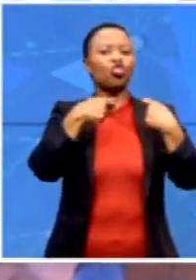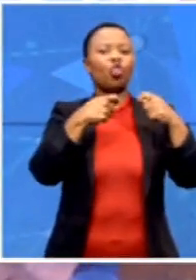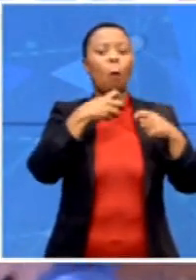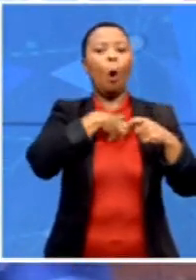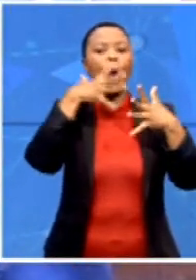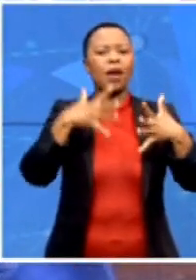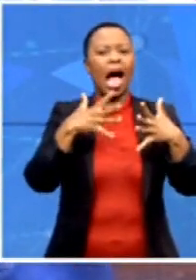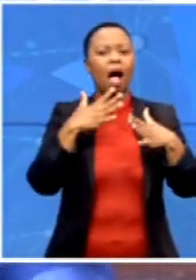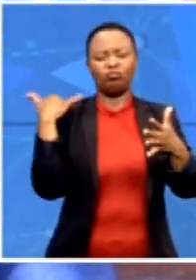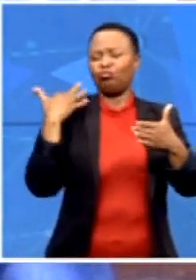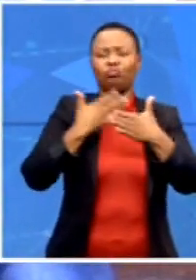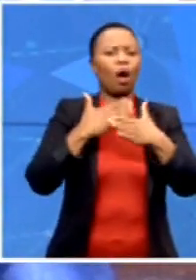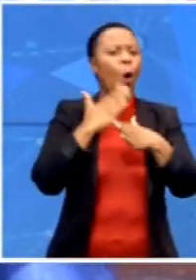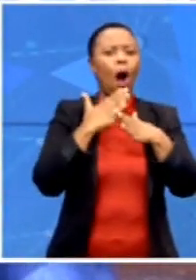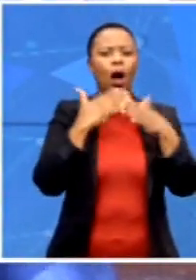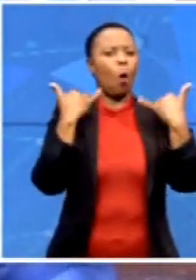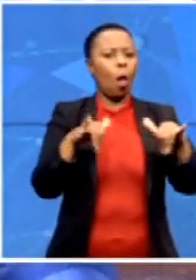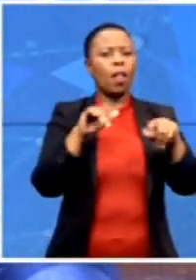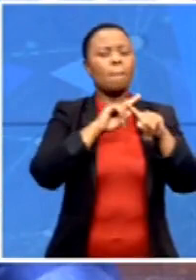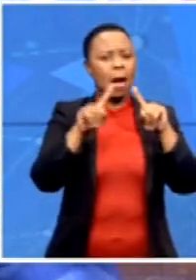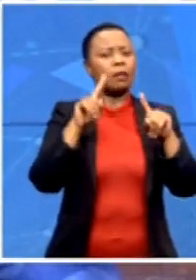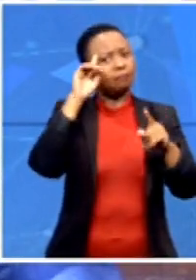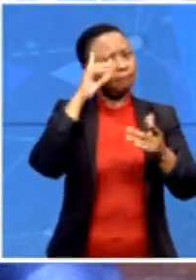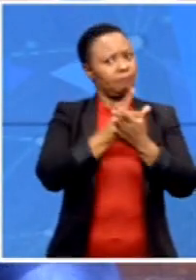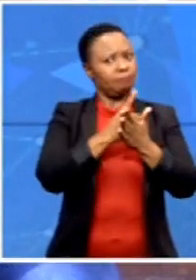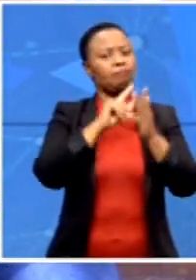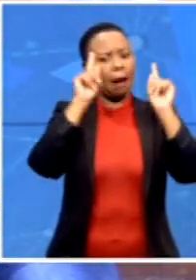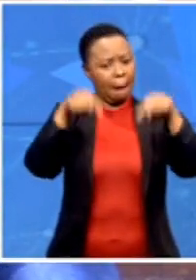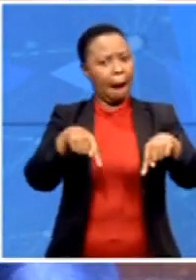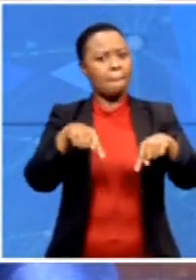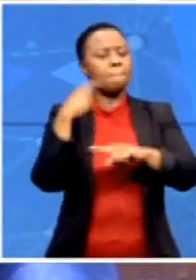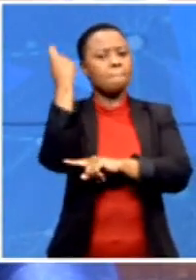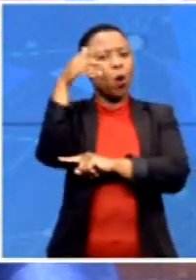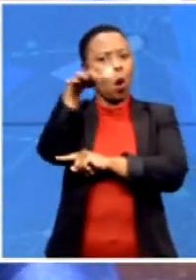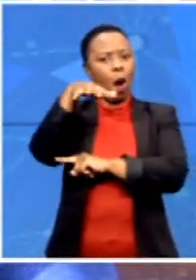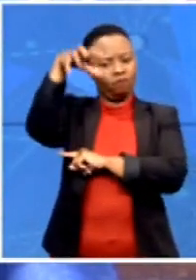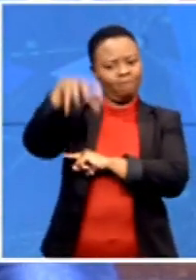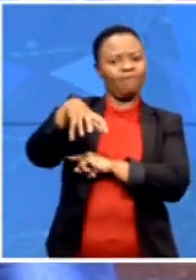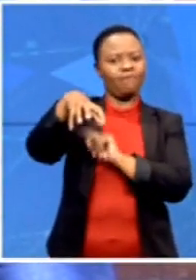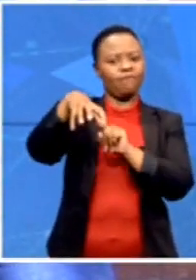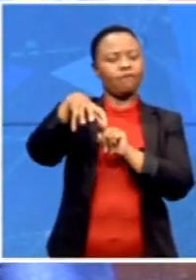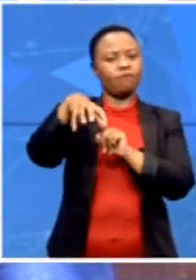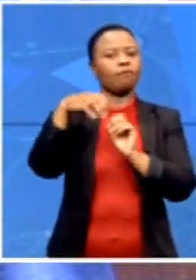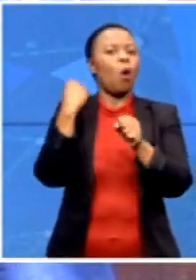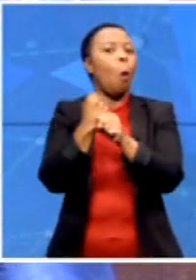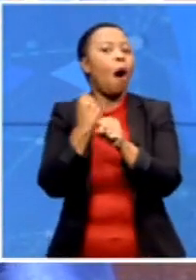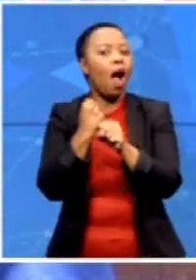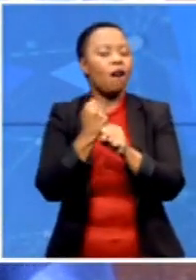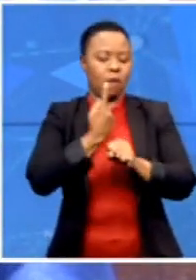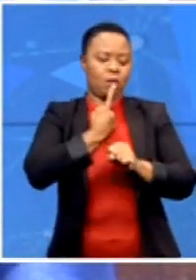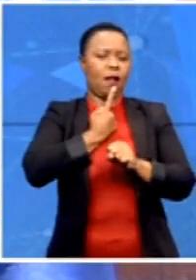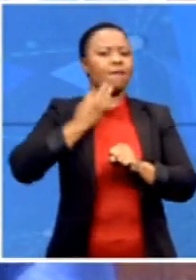downtown Pulukwane, tuck his tent here and try to make a living for himself. He's ready for